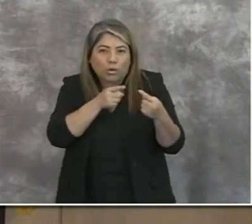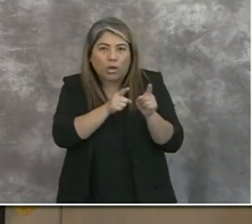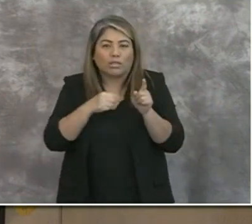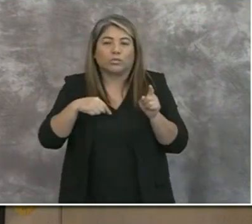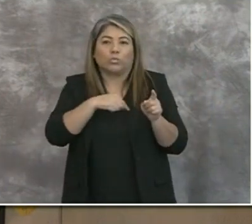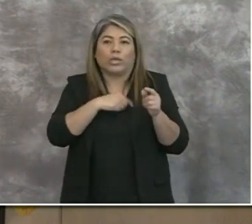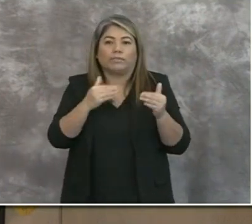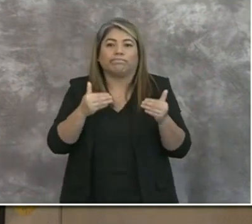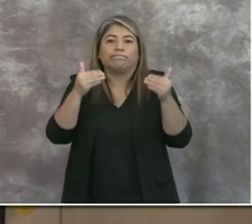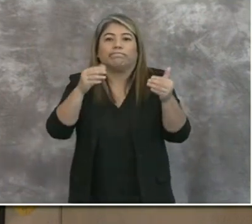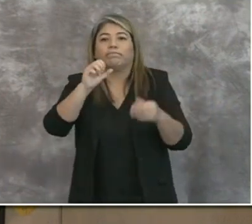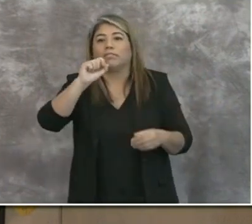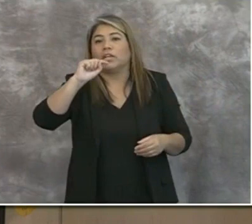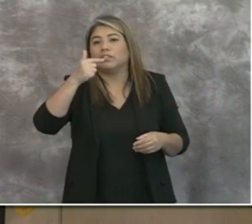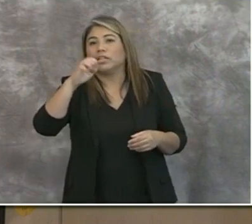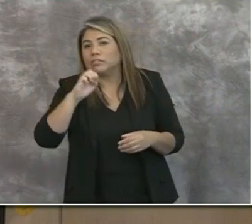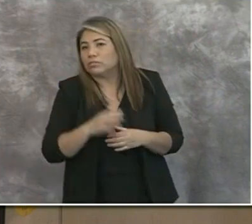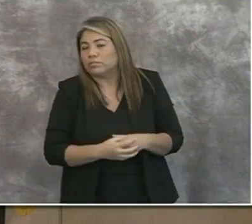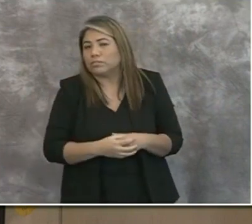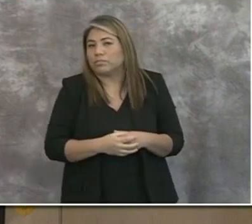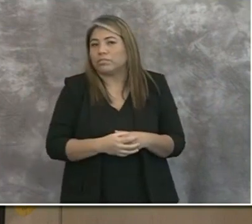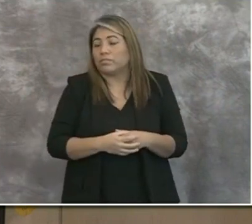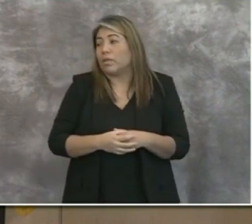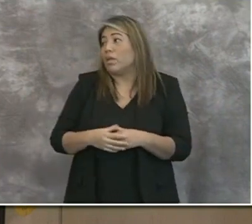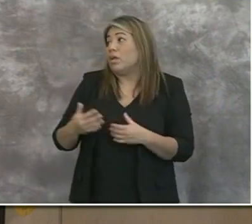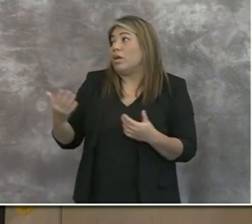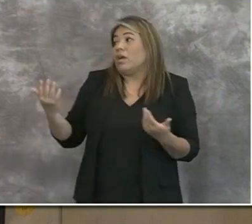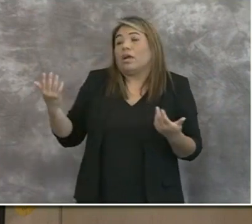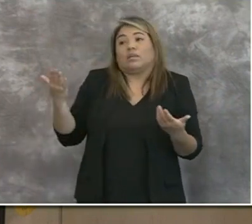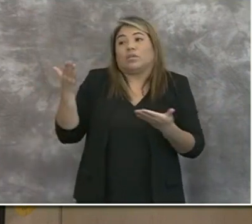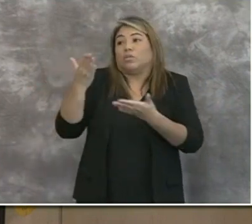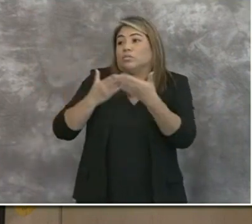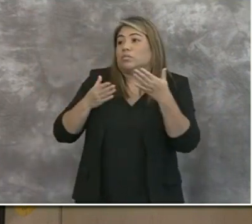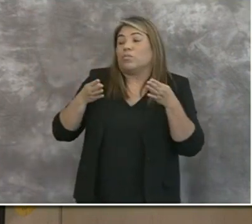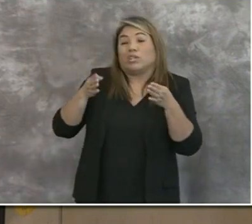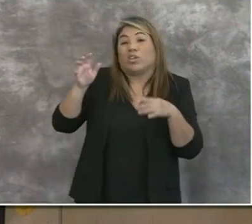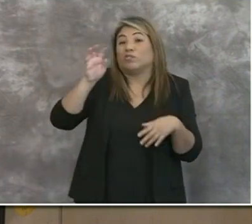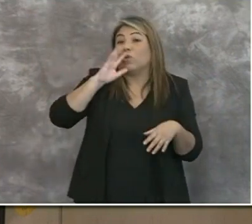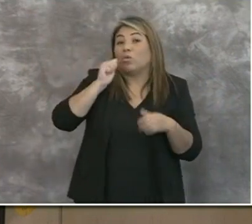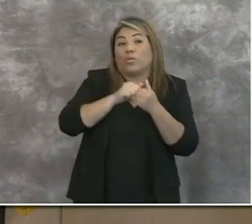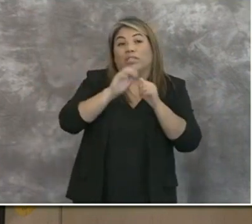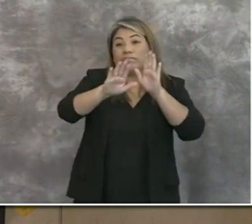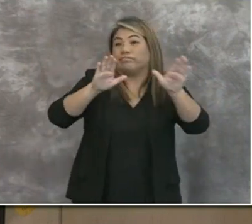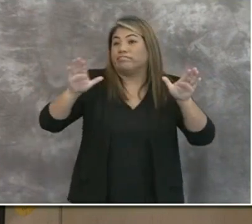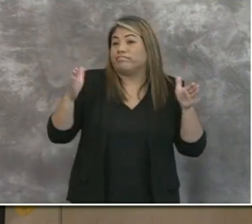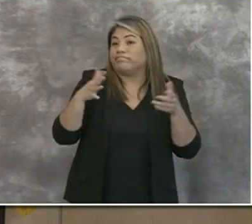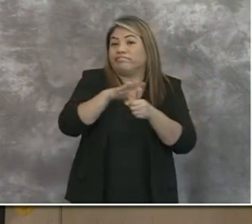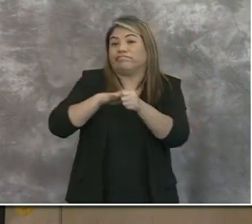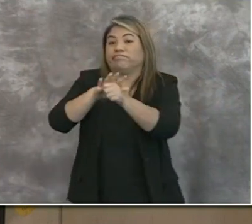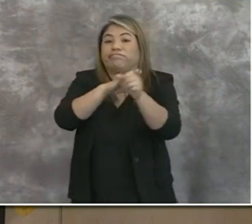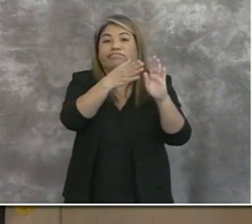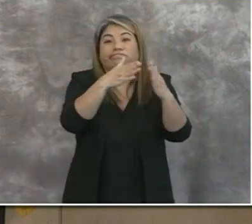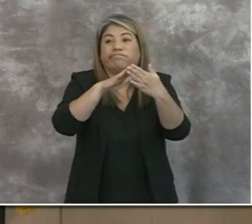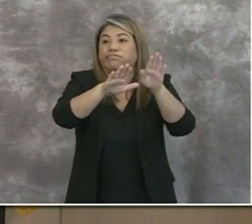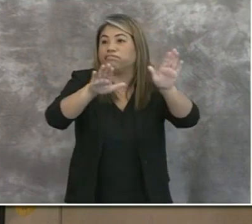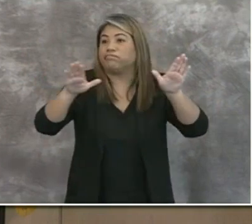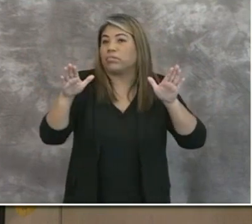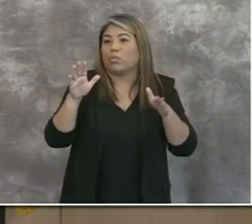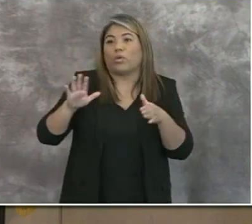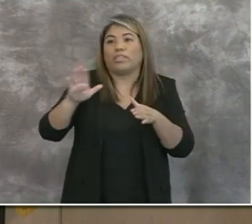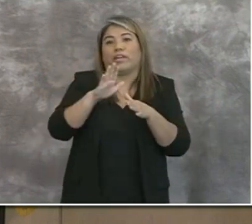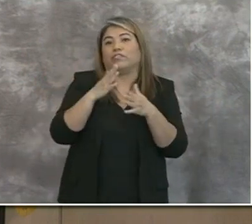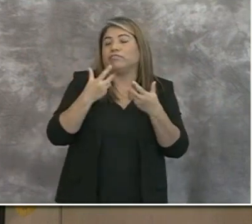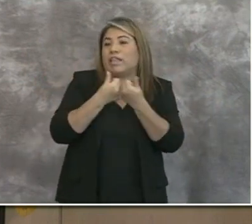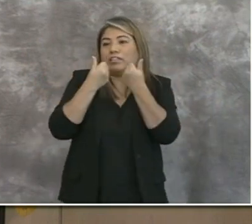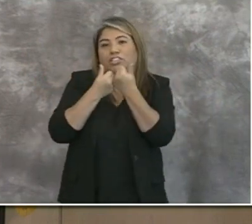next step? Well, you'd have to in some ways talk to each jurisdiction about what their individual challenges may be as they see moving forward.